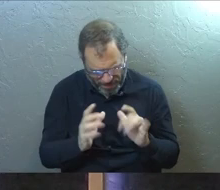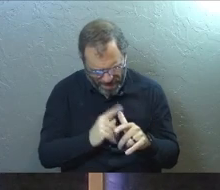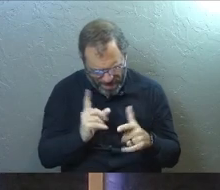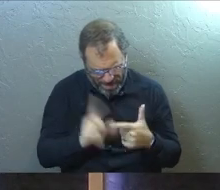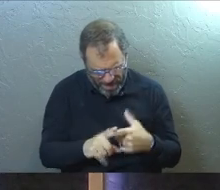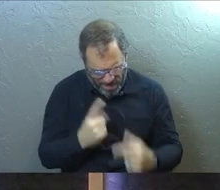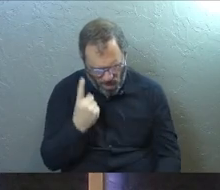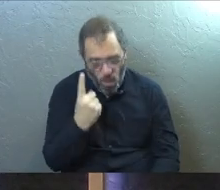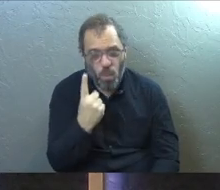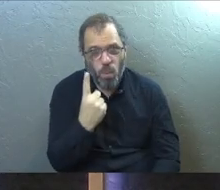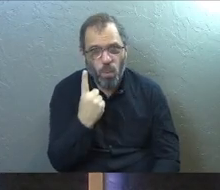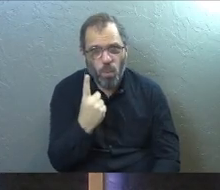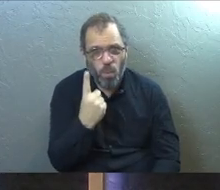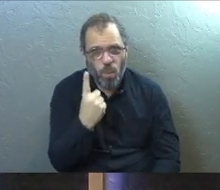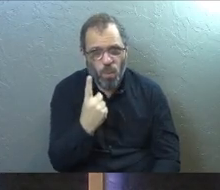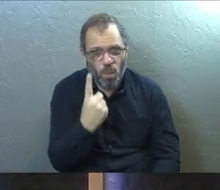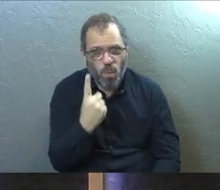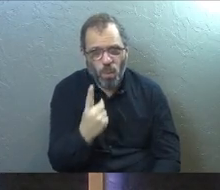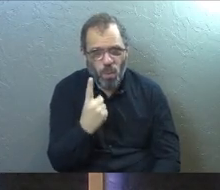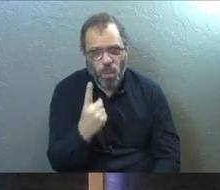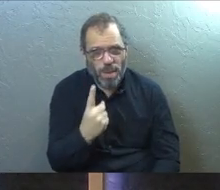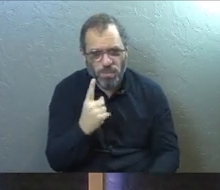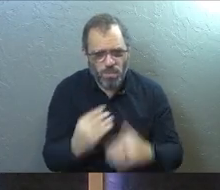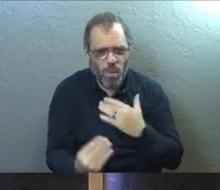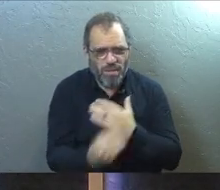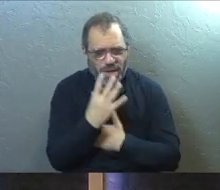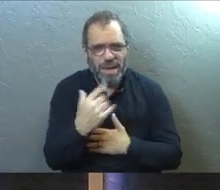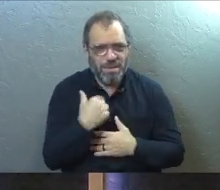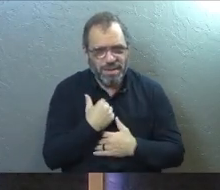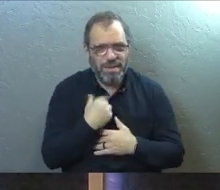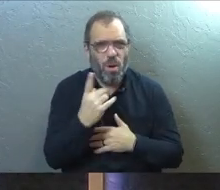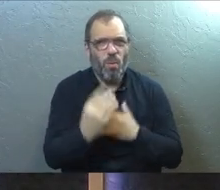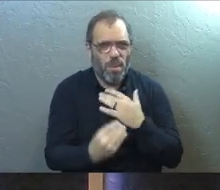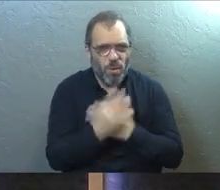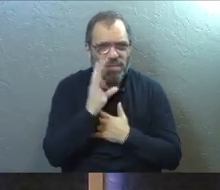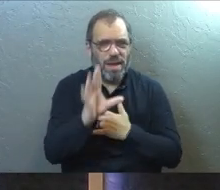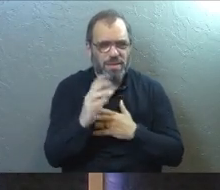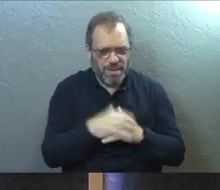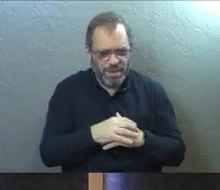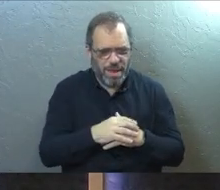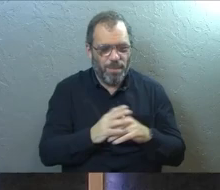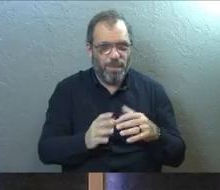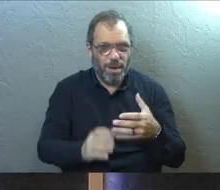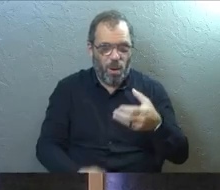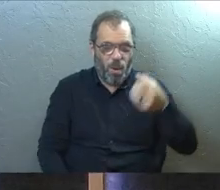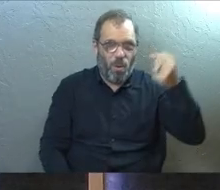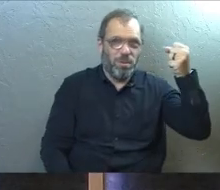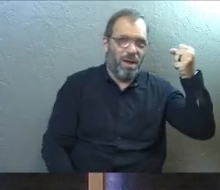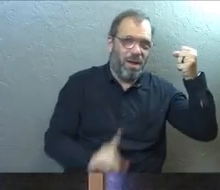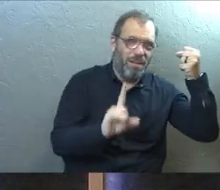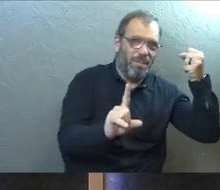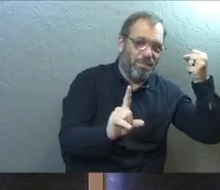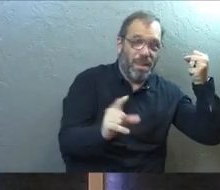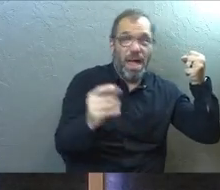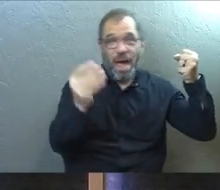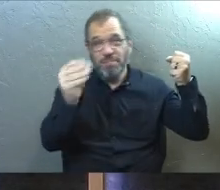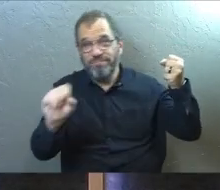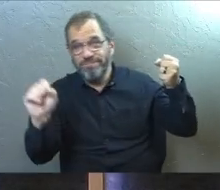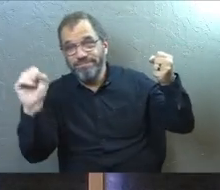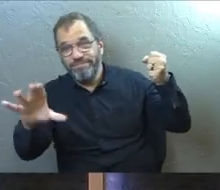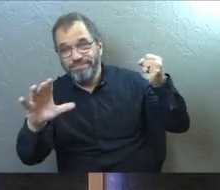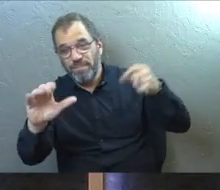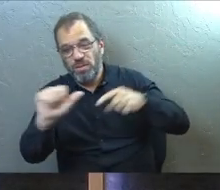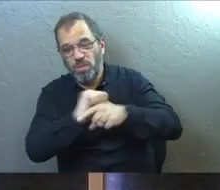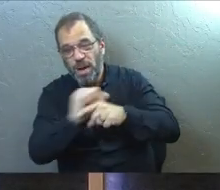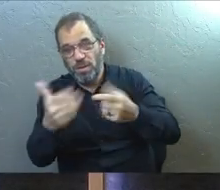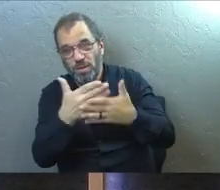And he's got one more just golden bit of advice to give us at the end of the song. But I'm going to pause this really quick because I want to give you guys some